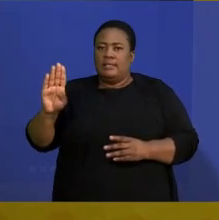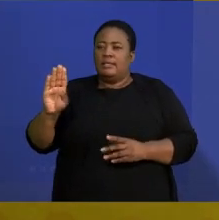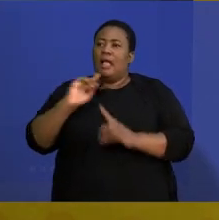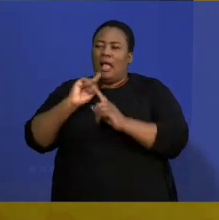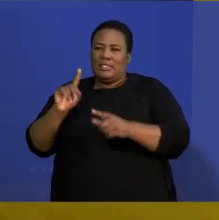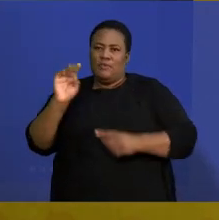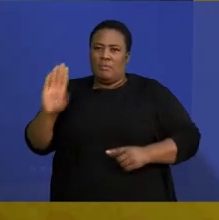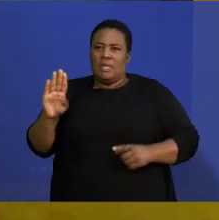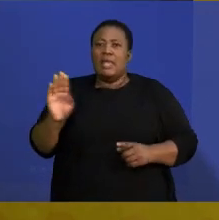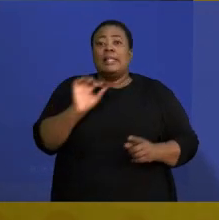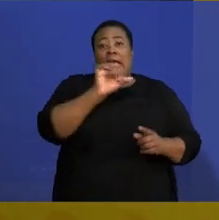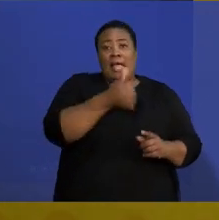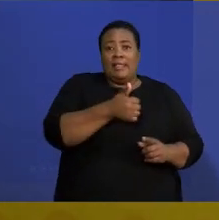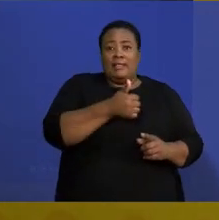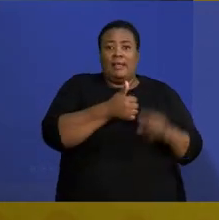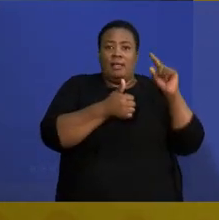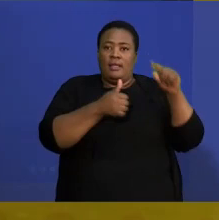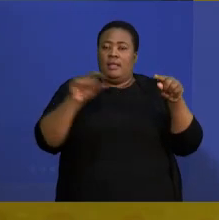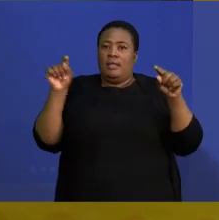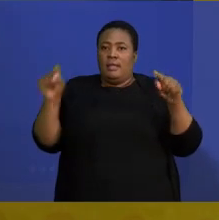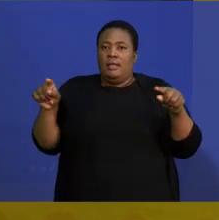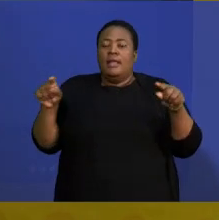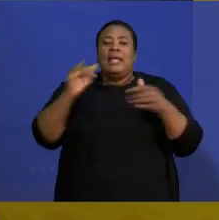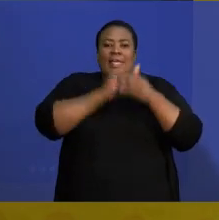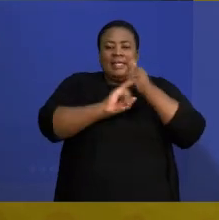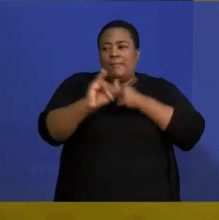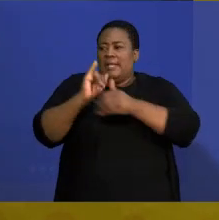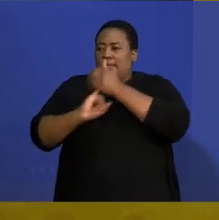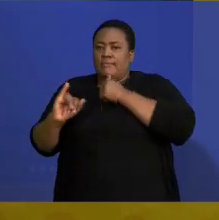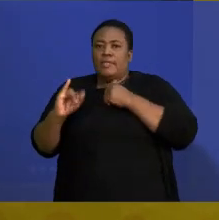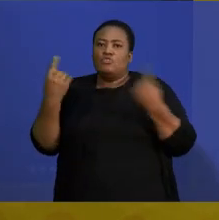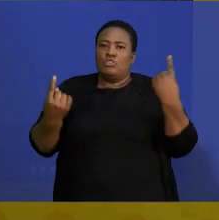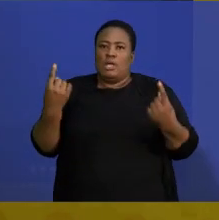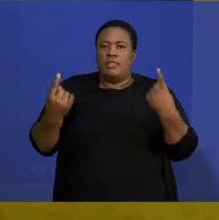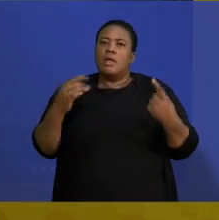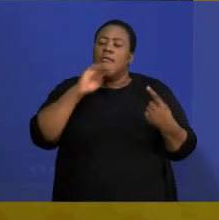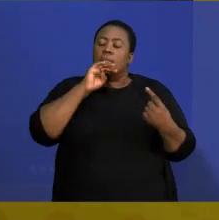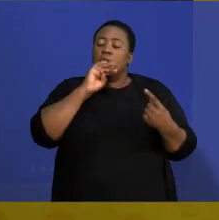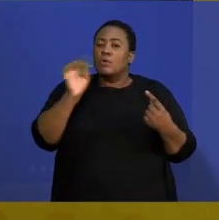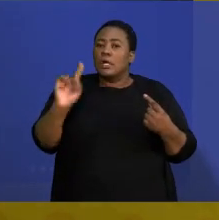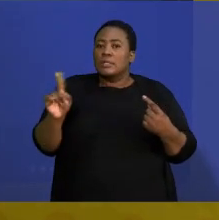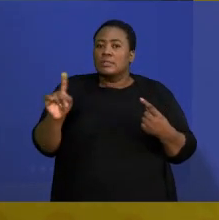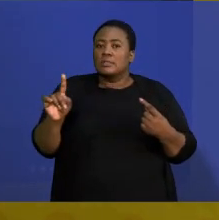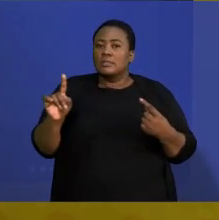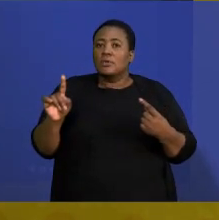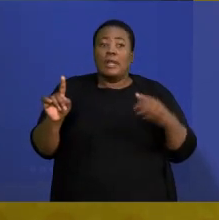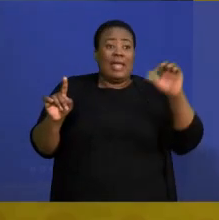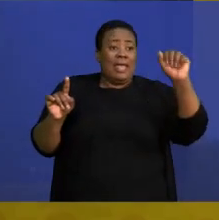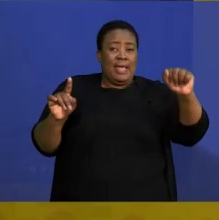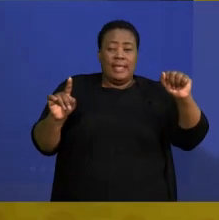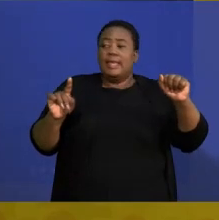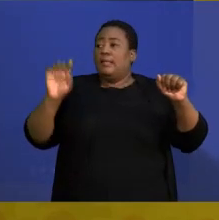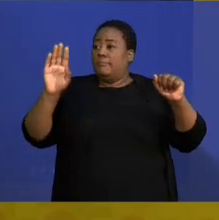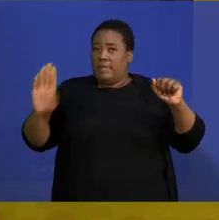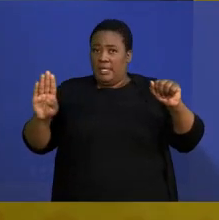big concept was these two events are independent to each other. Meaning, the probability of A and B